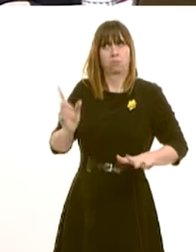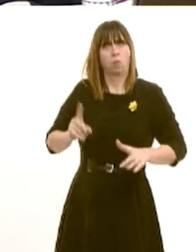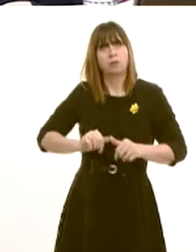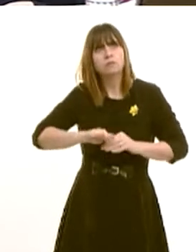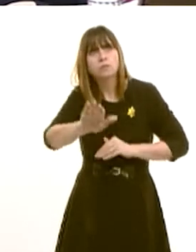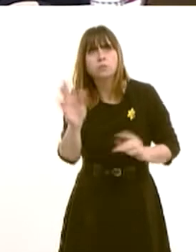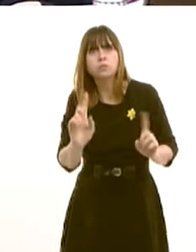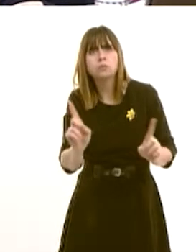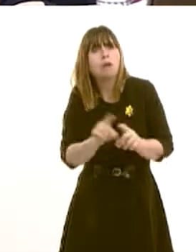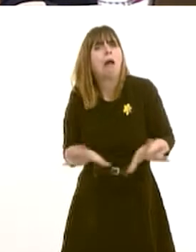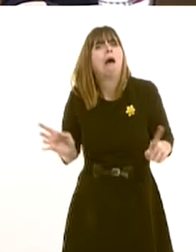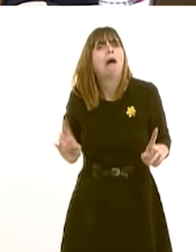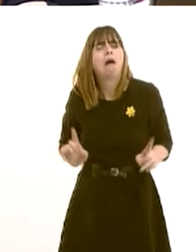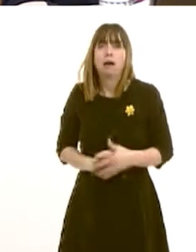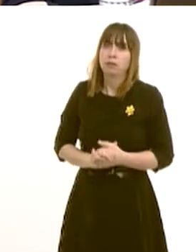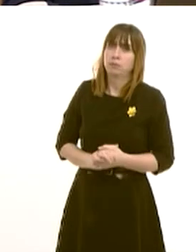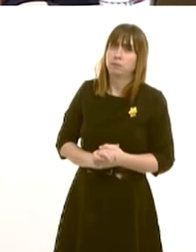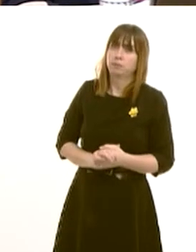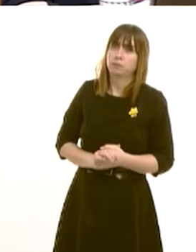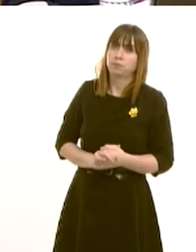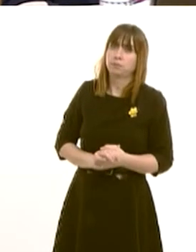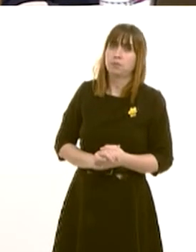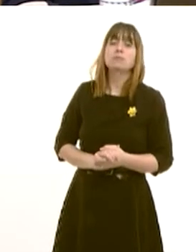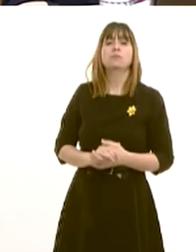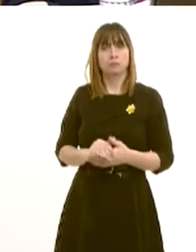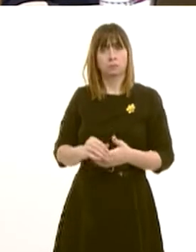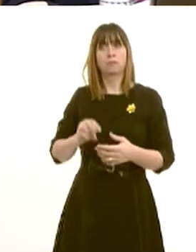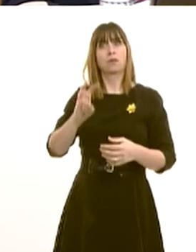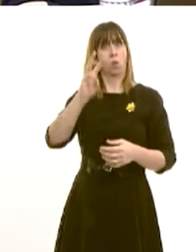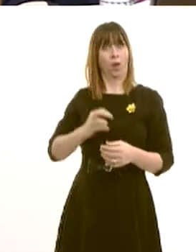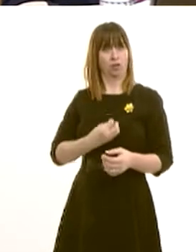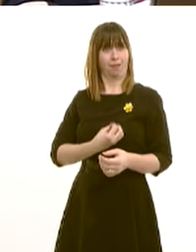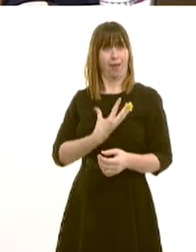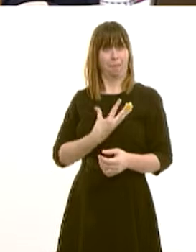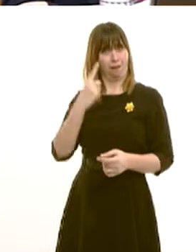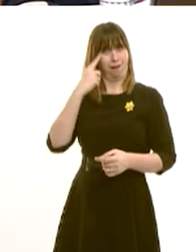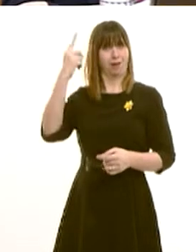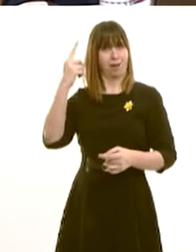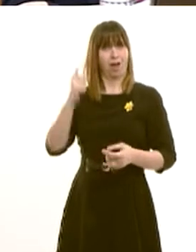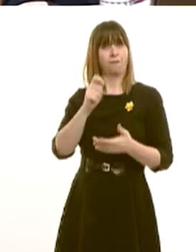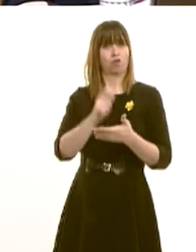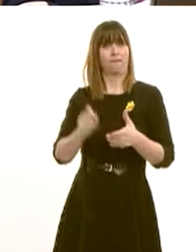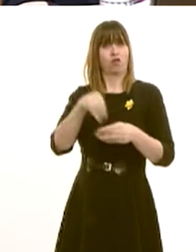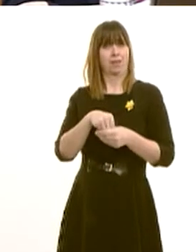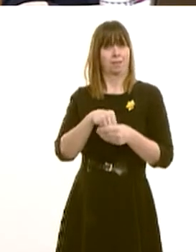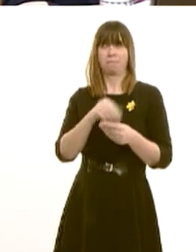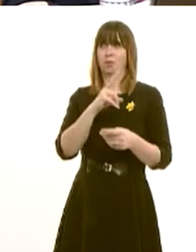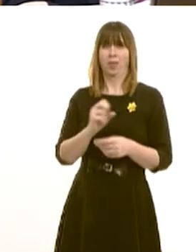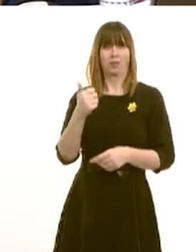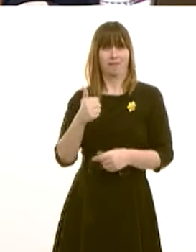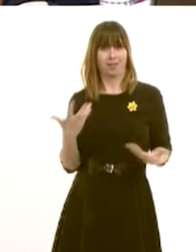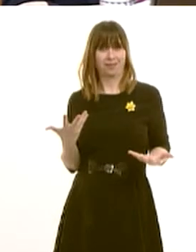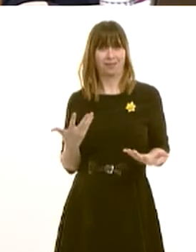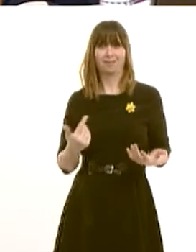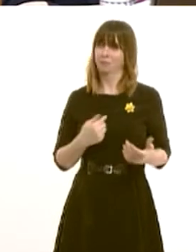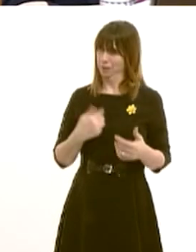it was a Welsh Government led by Welsh Labour that delivered the referendum in 2011 in the first place. Yes, we did campaign